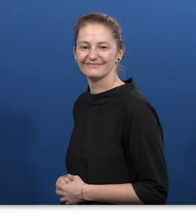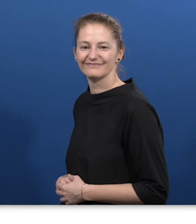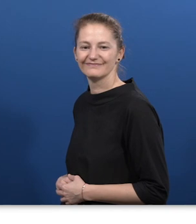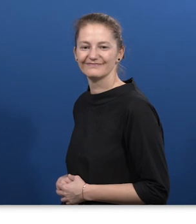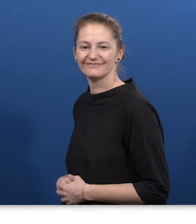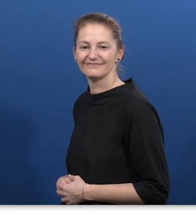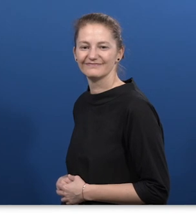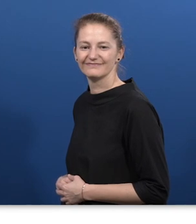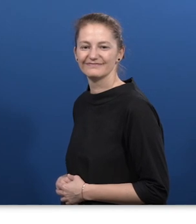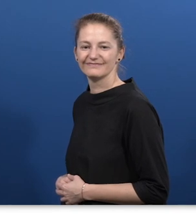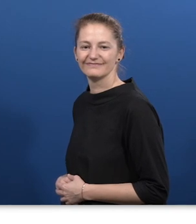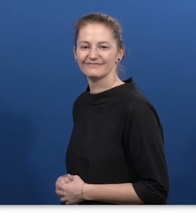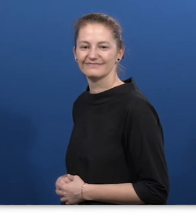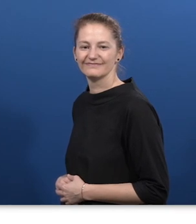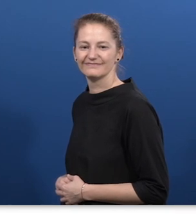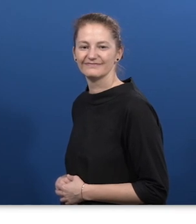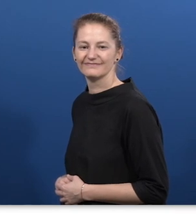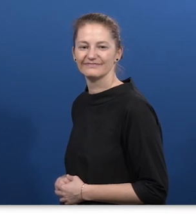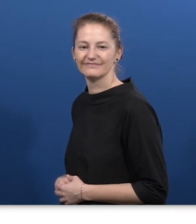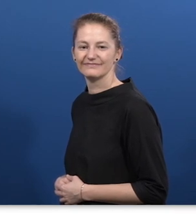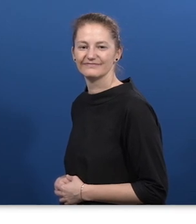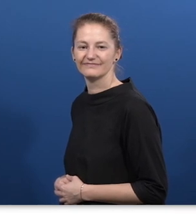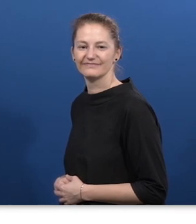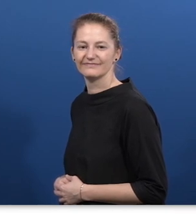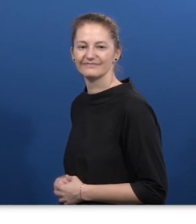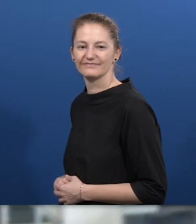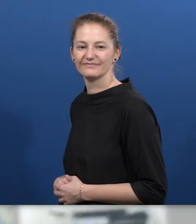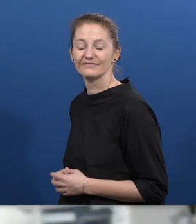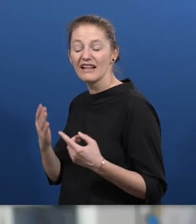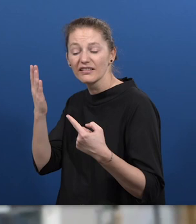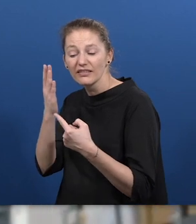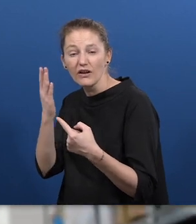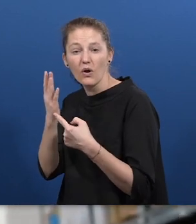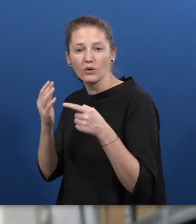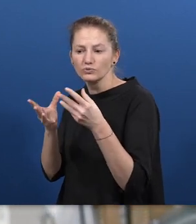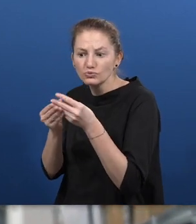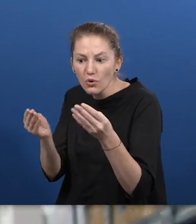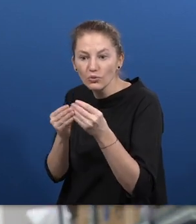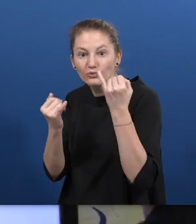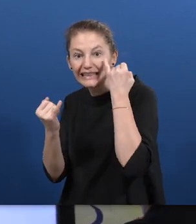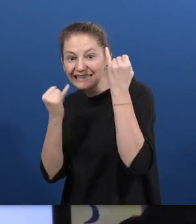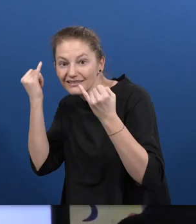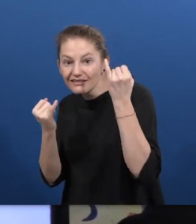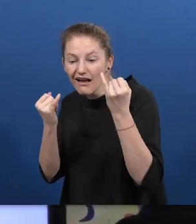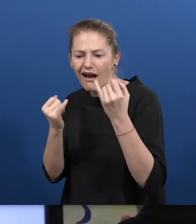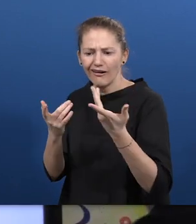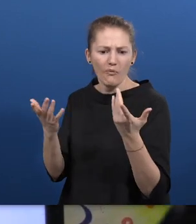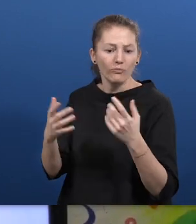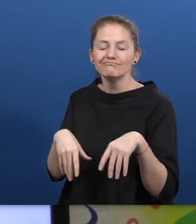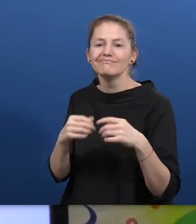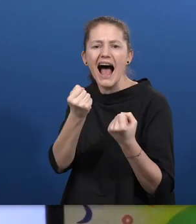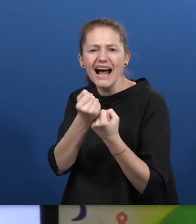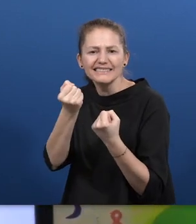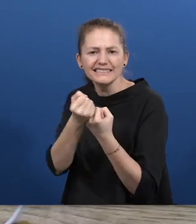Green letters on a white background, the Zero Project cutting-edge technologies. Technological solutions from the ICT sector and